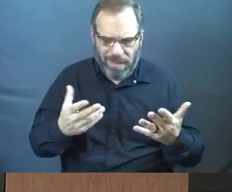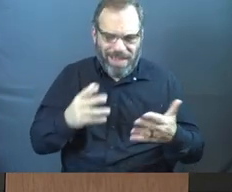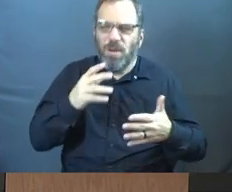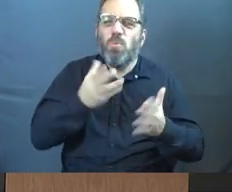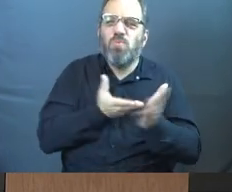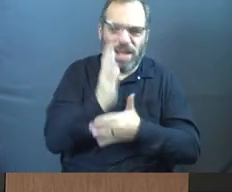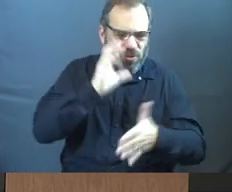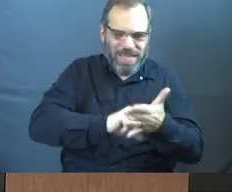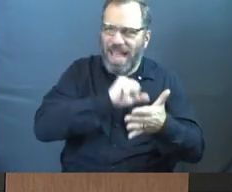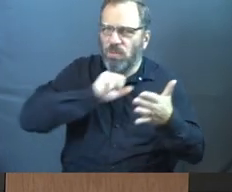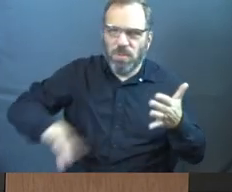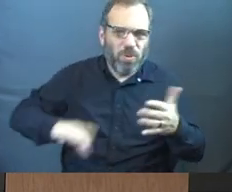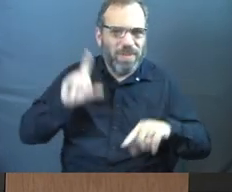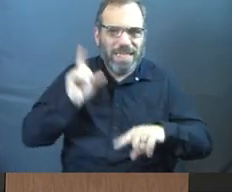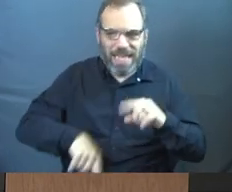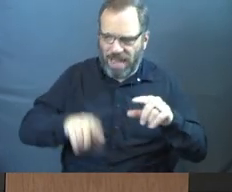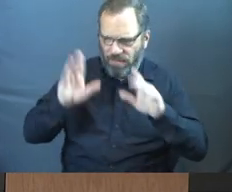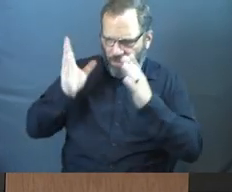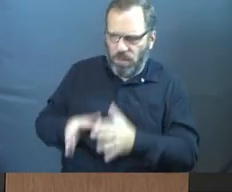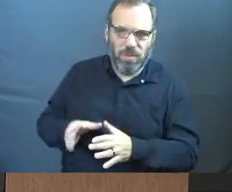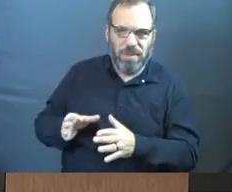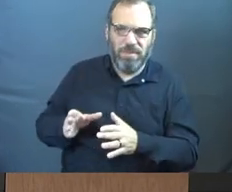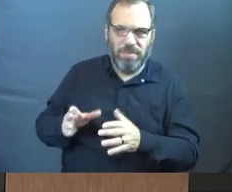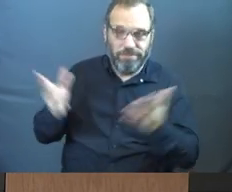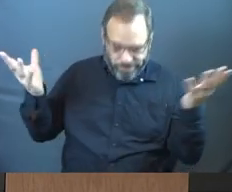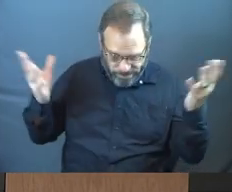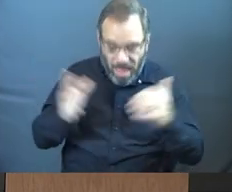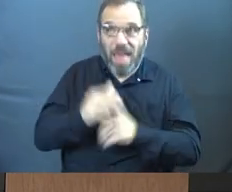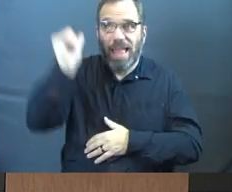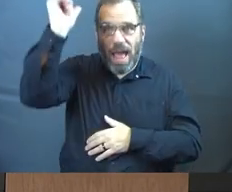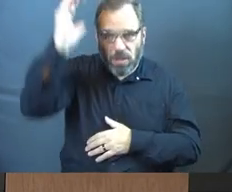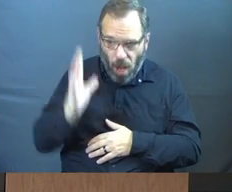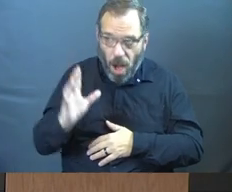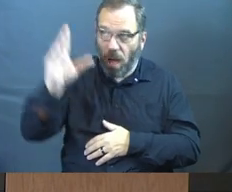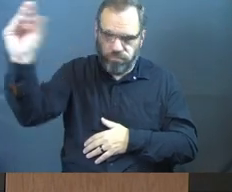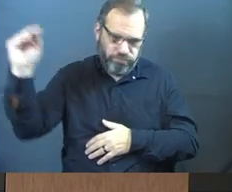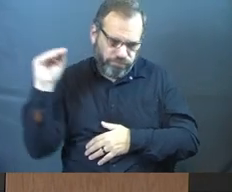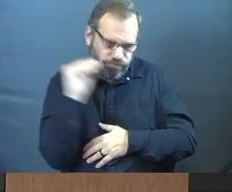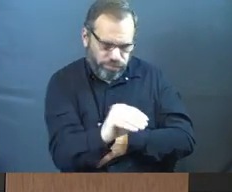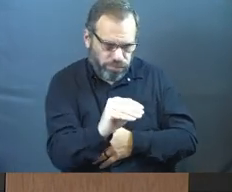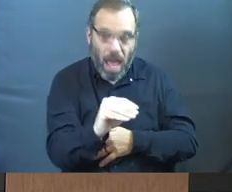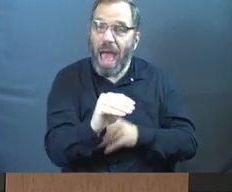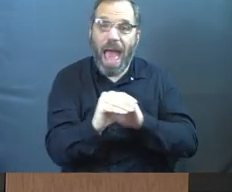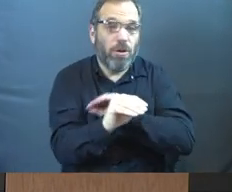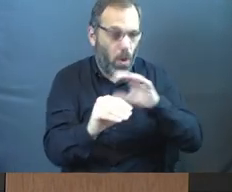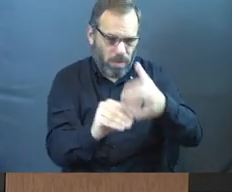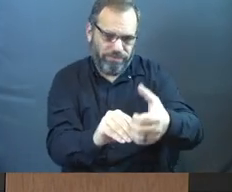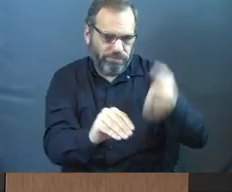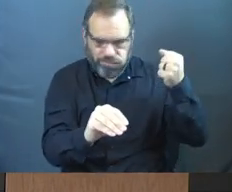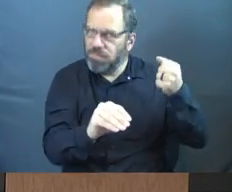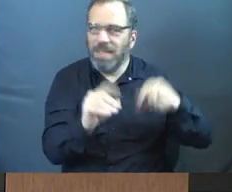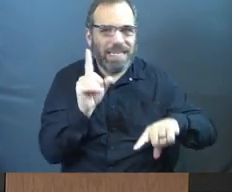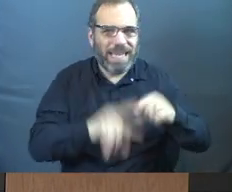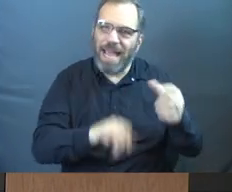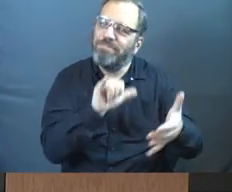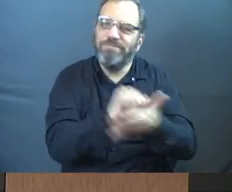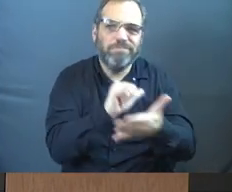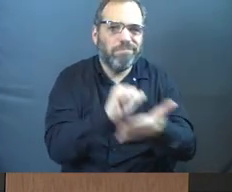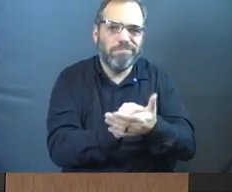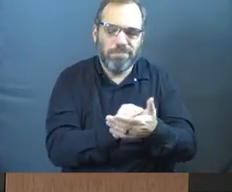Unalienable means that you cannot remove it from the person. That God put it there and no one else can possibly take it away.